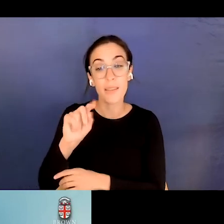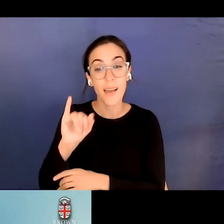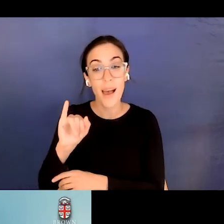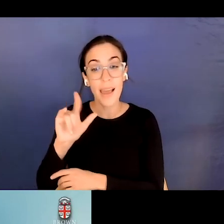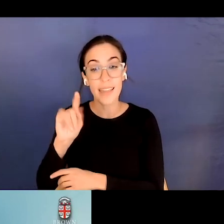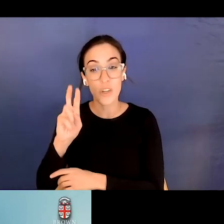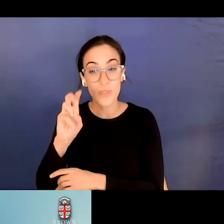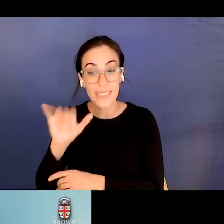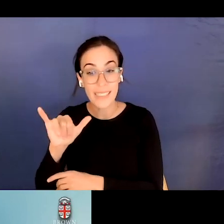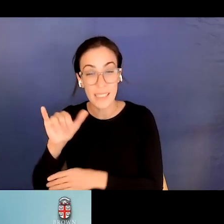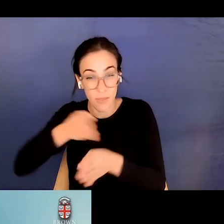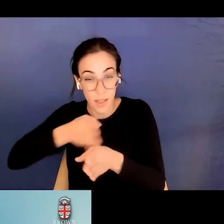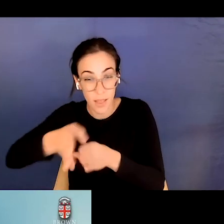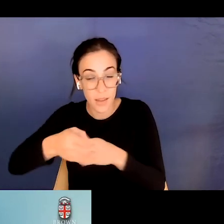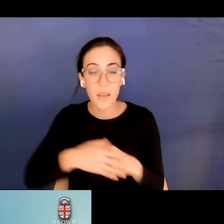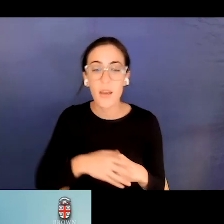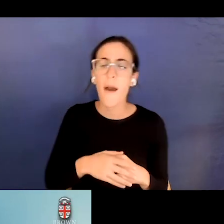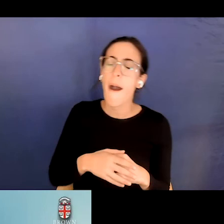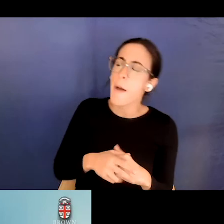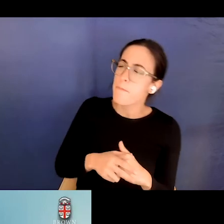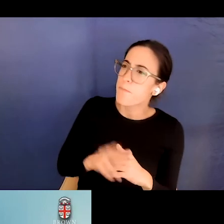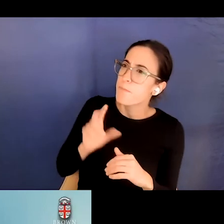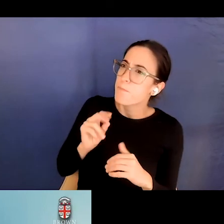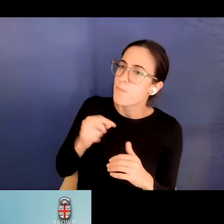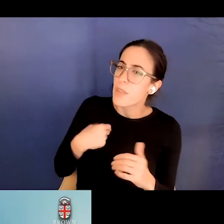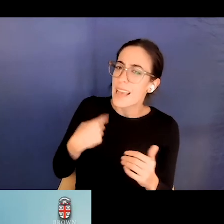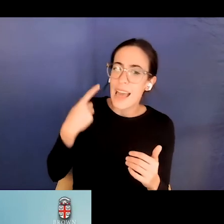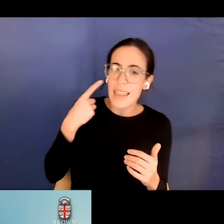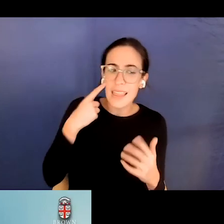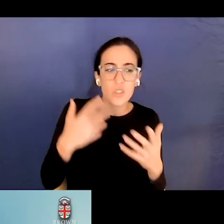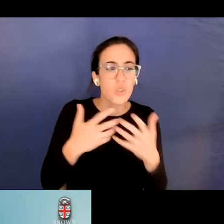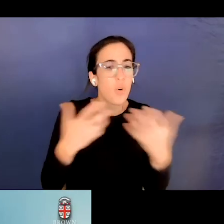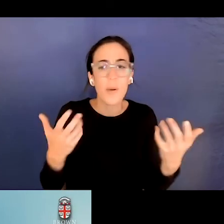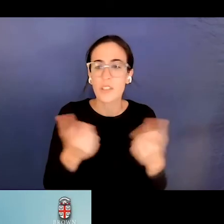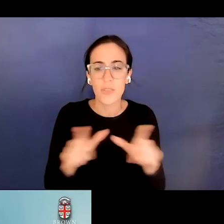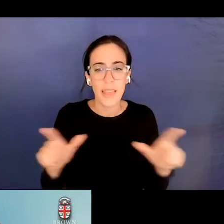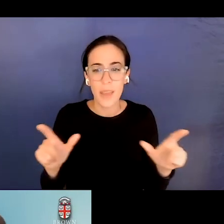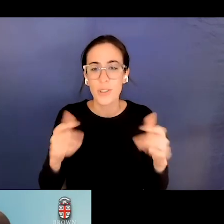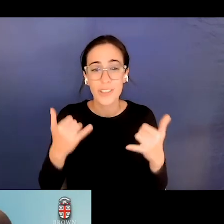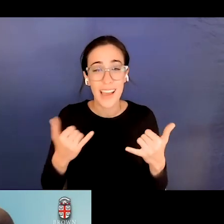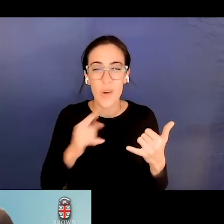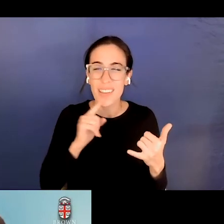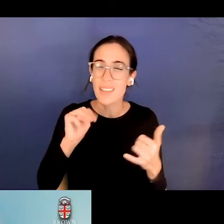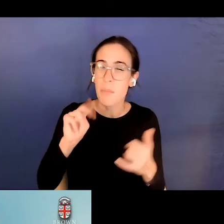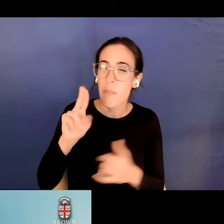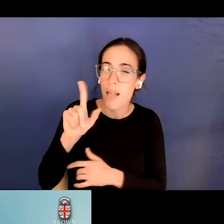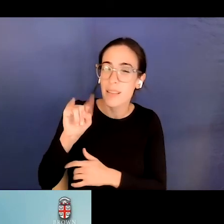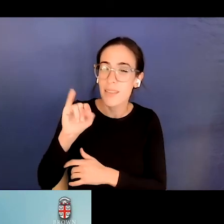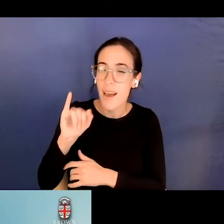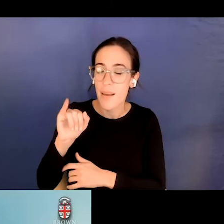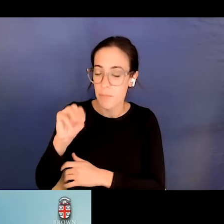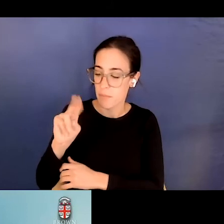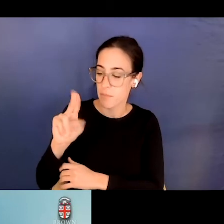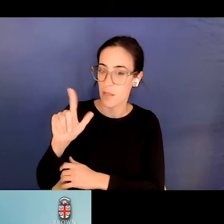no, I mean, I think so much of, of language now is multimodal and so many different things.